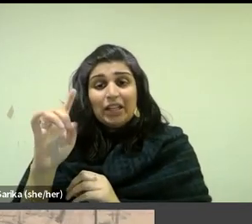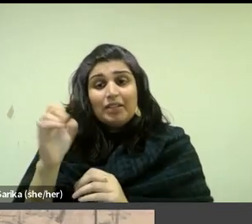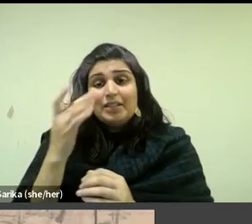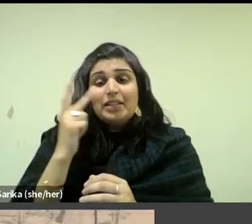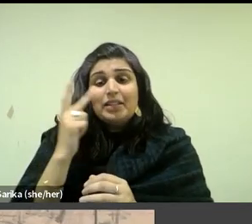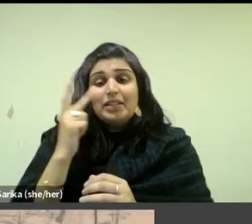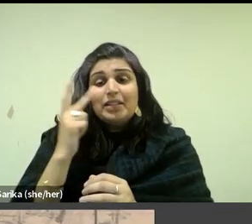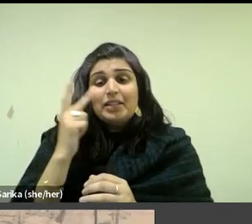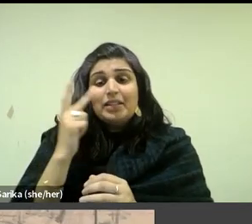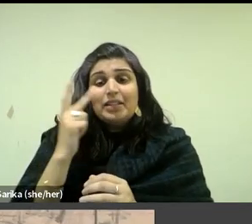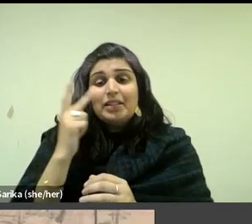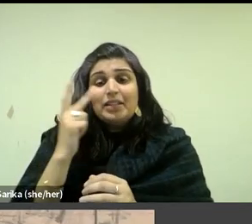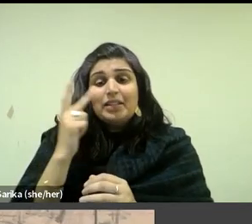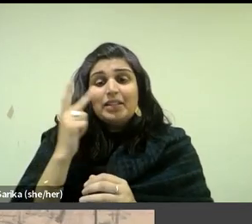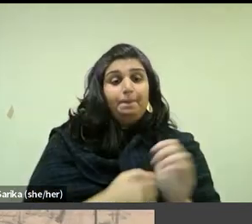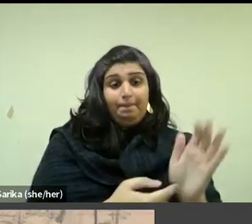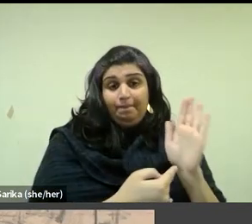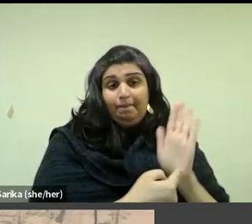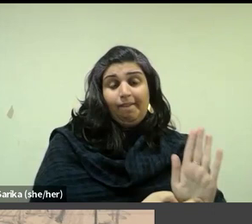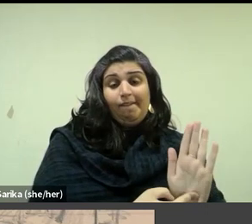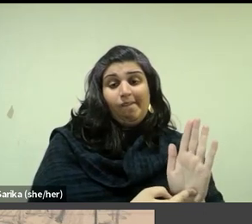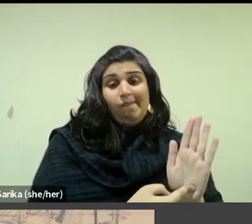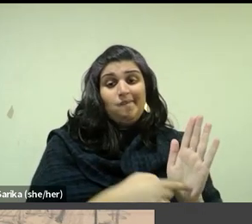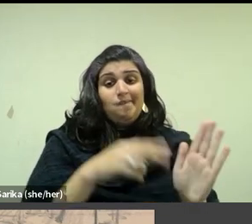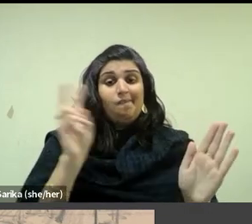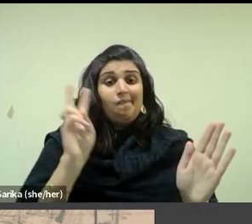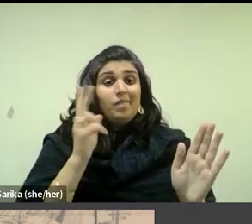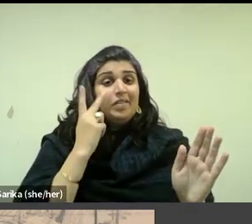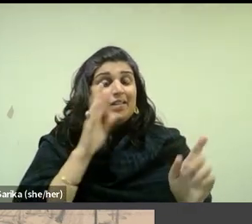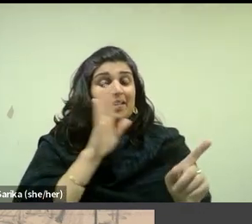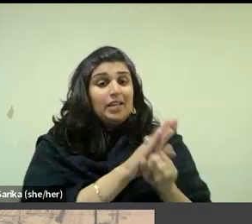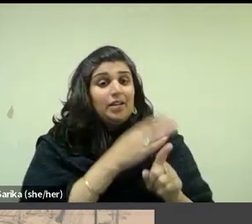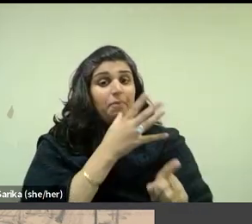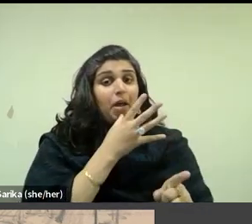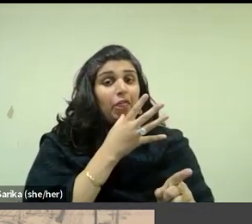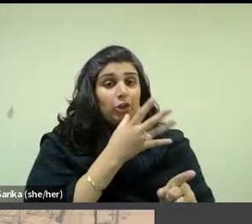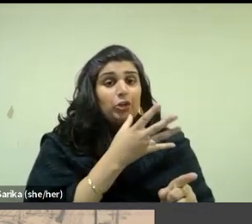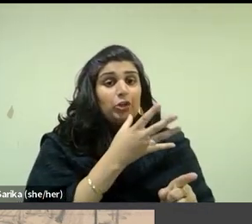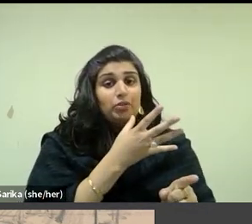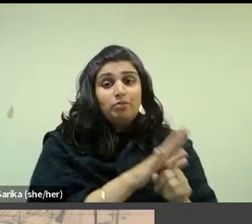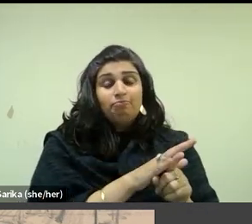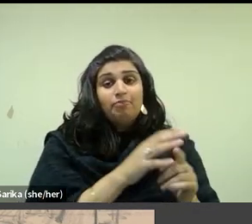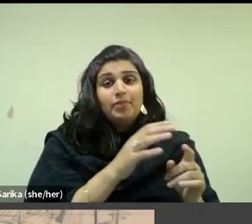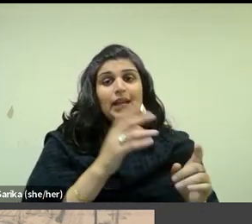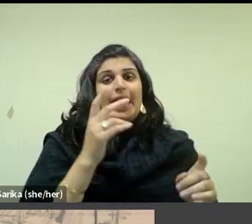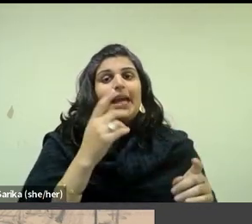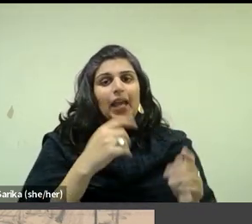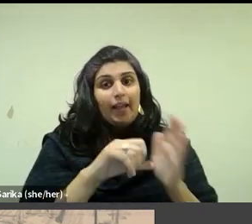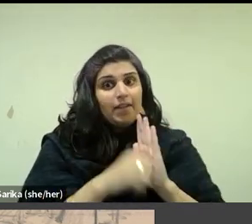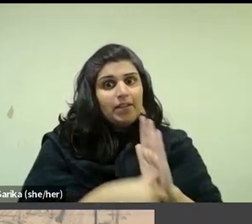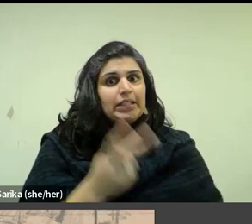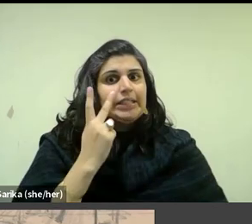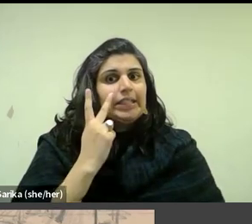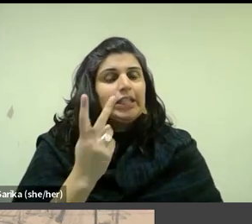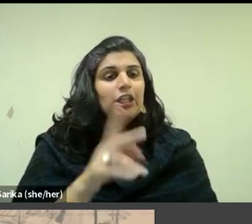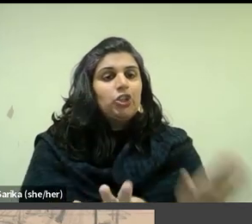Evidence of Vuillard seeing his mother's domesticity, and I do emphasize seeing there. He chose to see her domesticity, in other